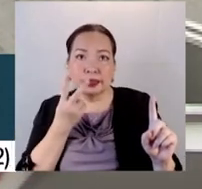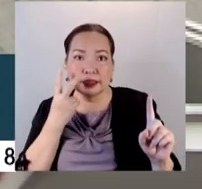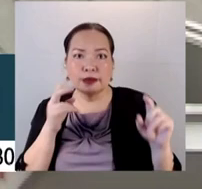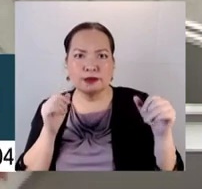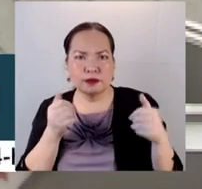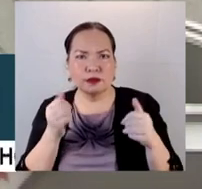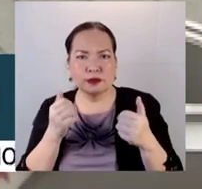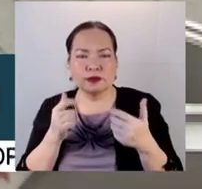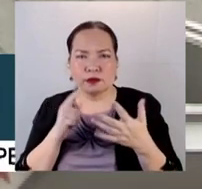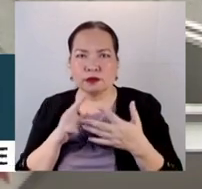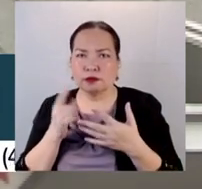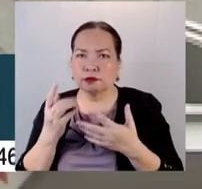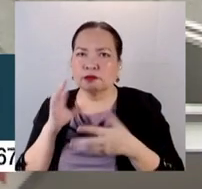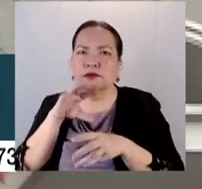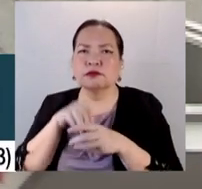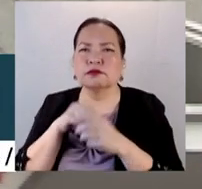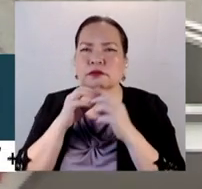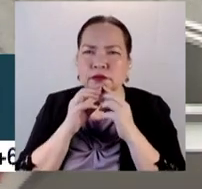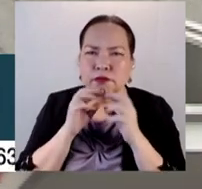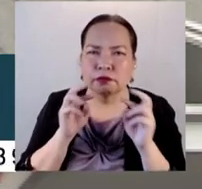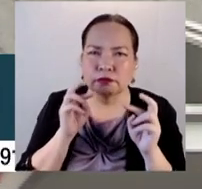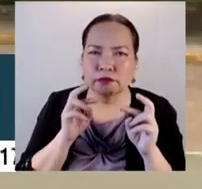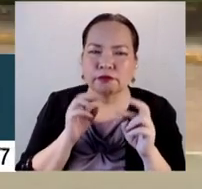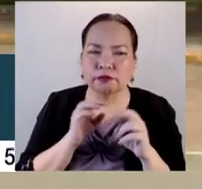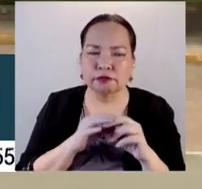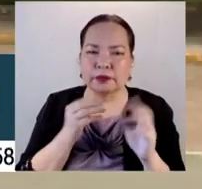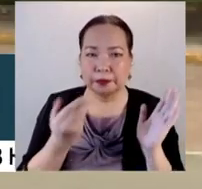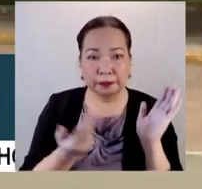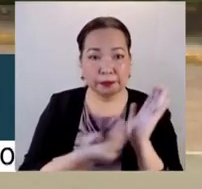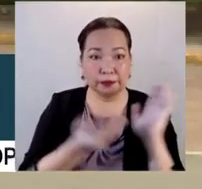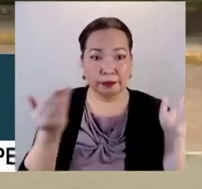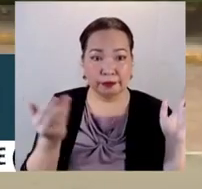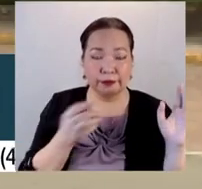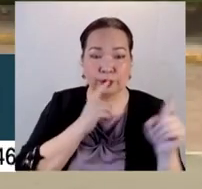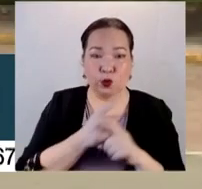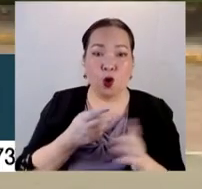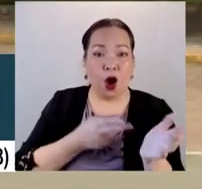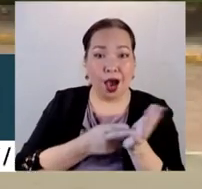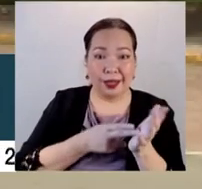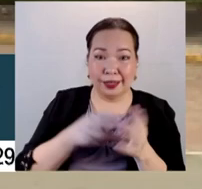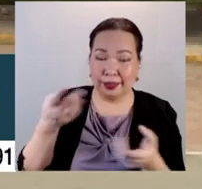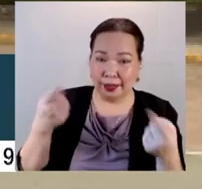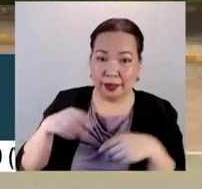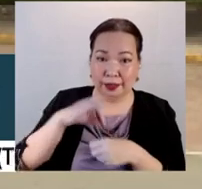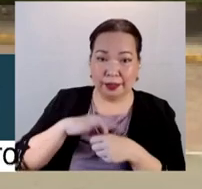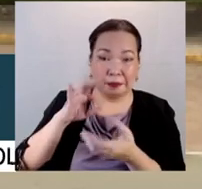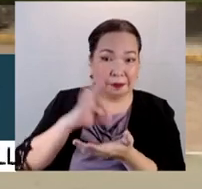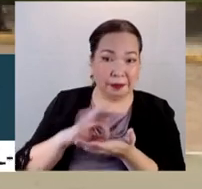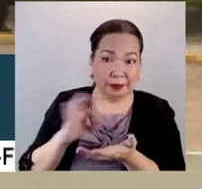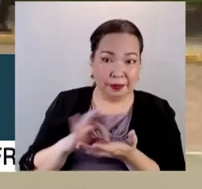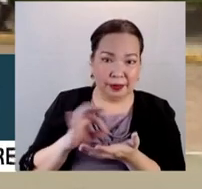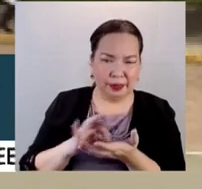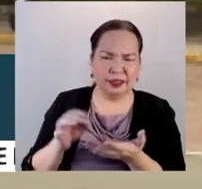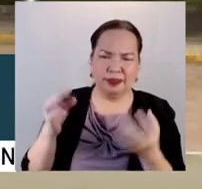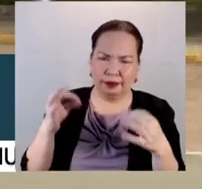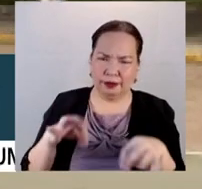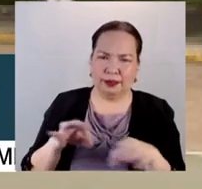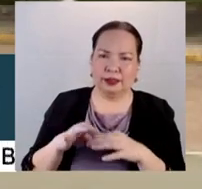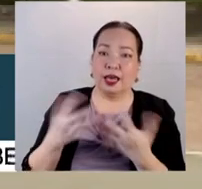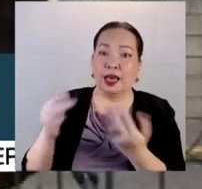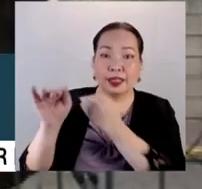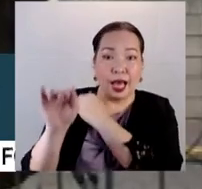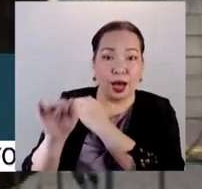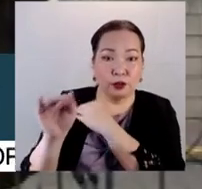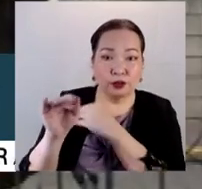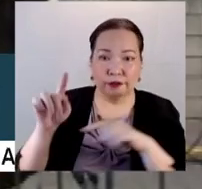complete participation for purposes of at least ensuring a credible and honest election. Transparency is the key and accountability is likewise